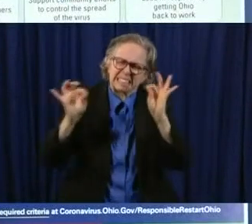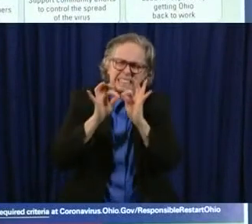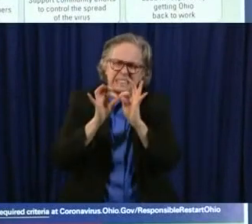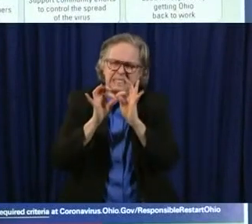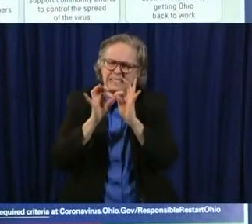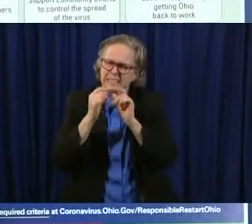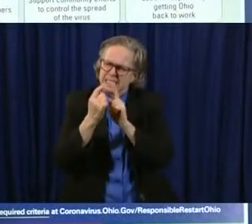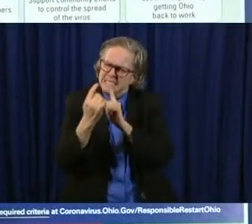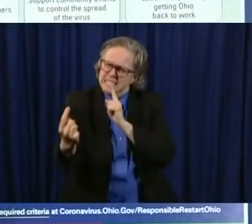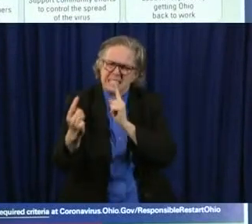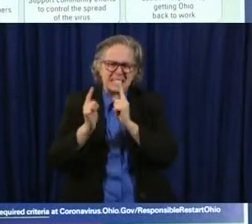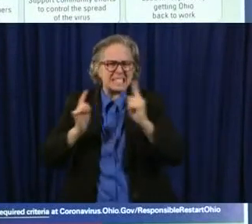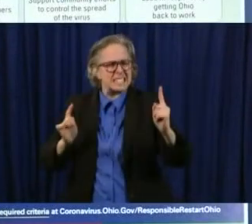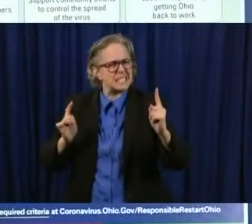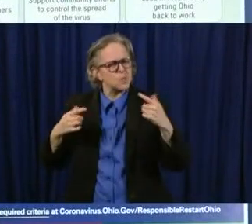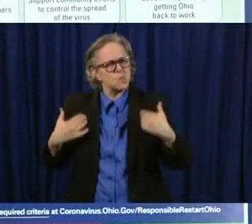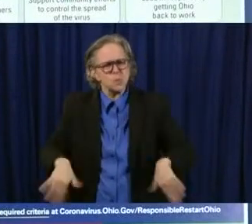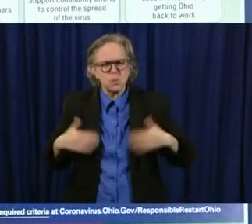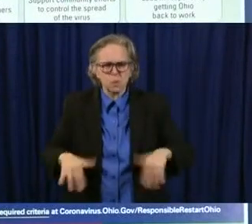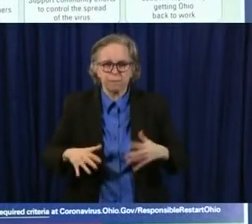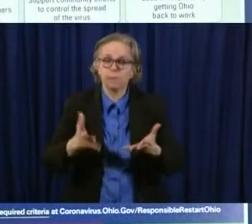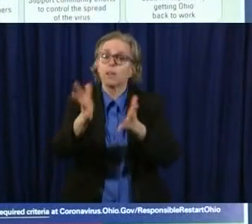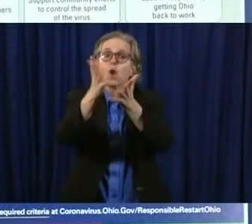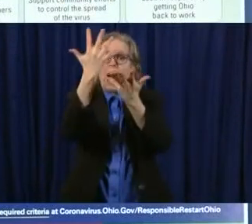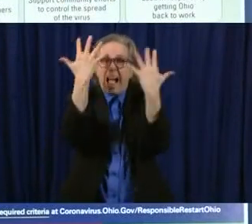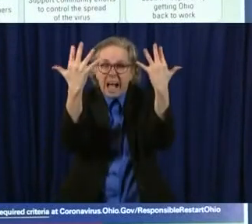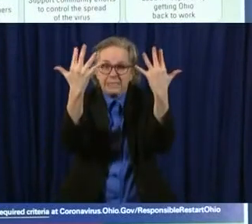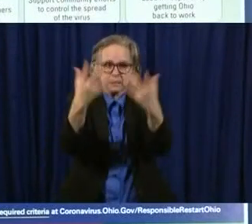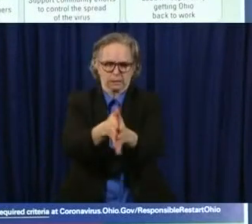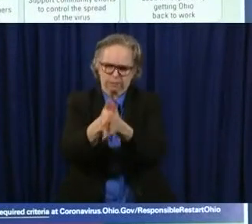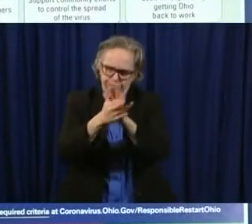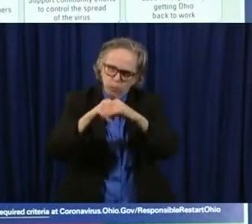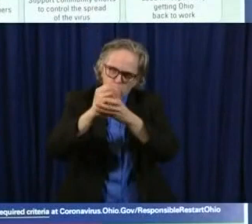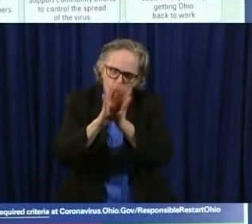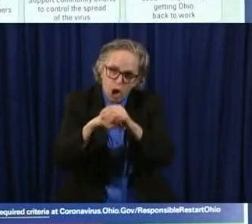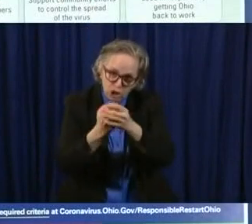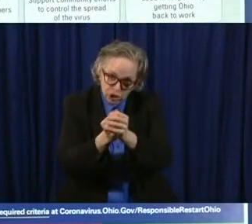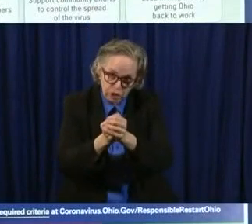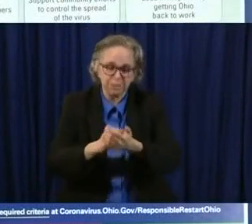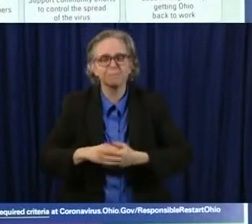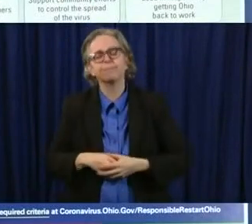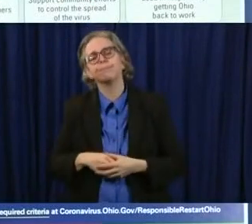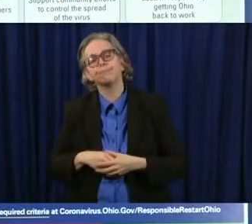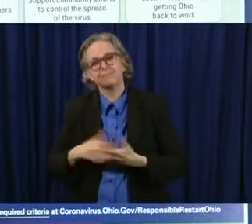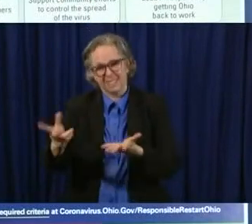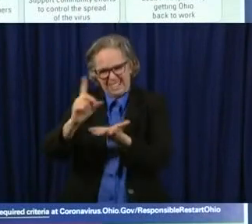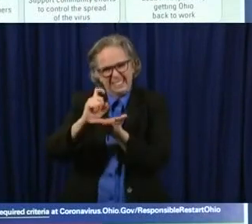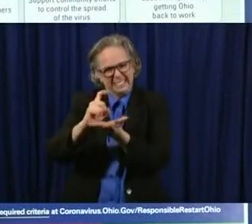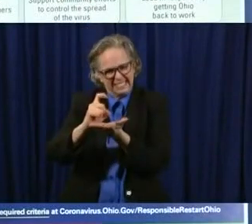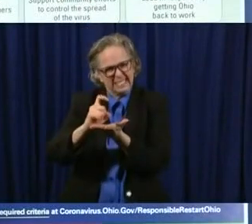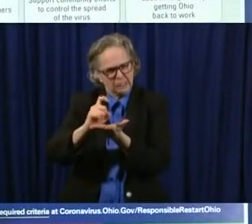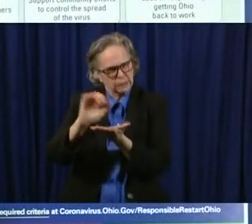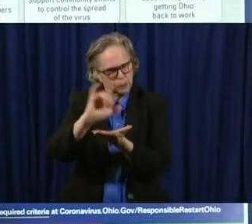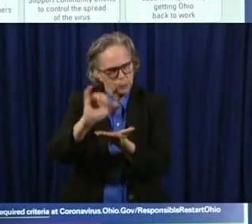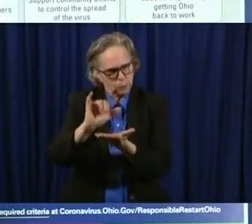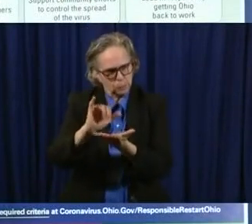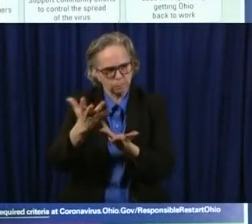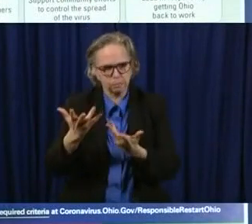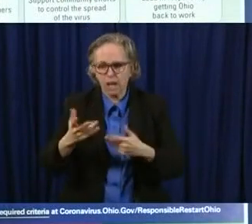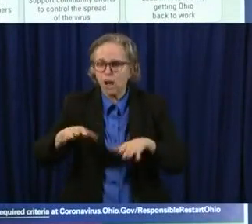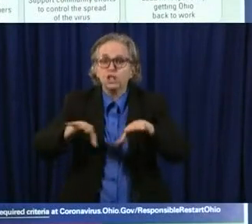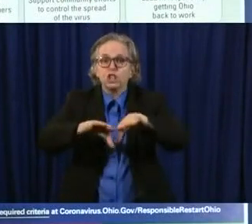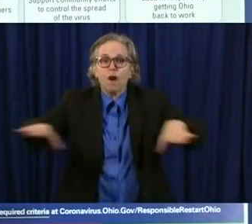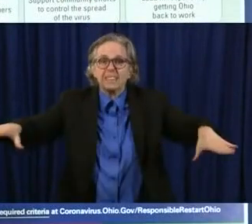Second, washing your hands. Third, the normal sanitation of surfaces and other things.